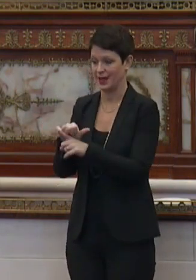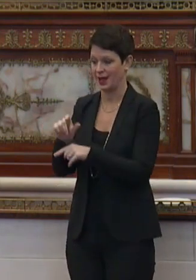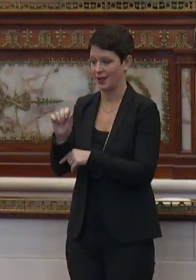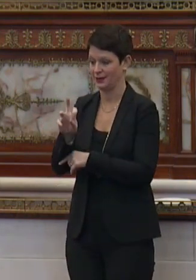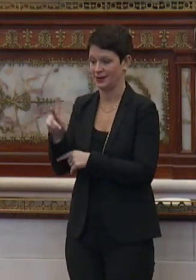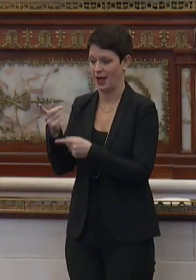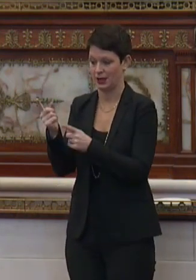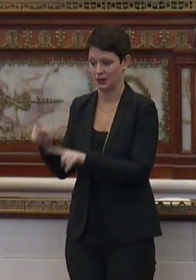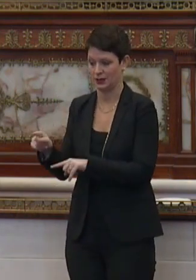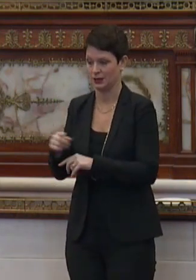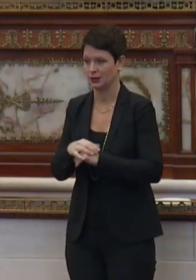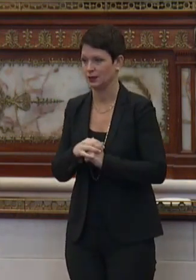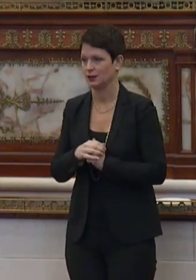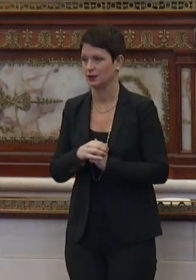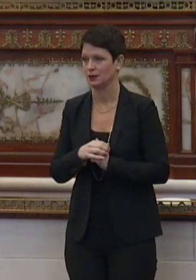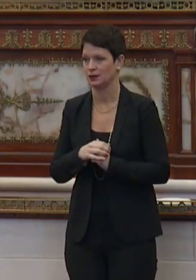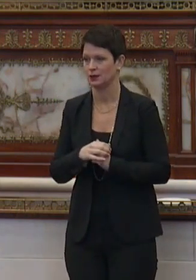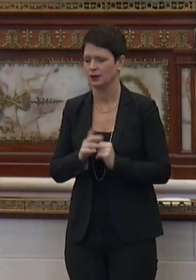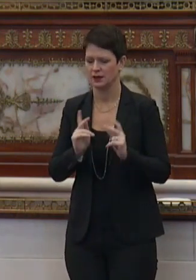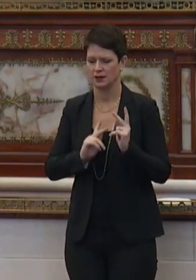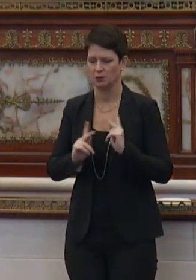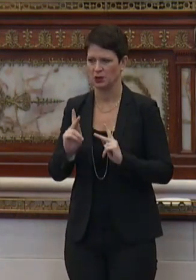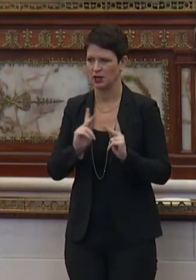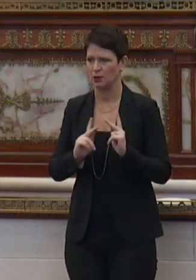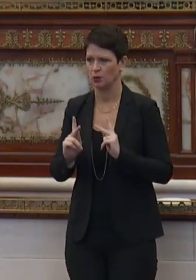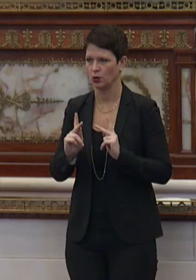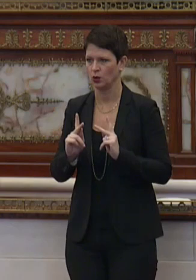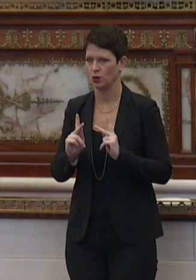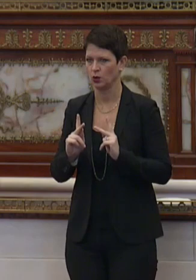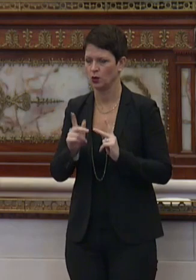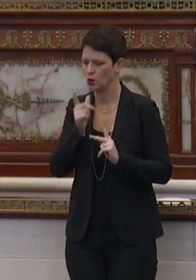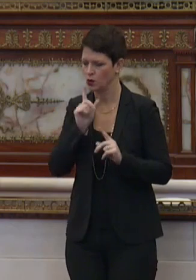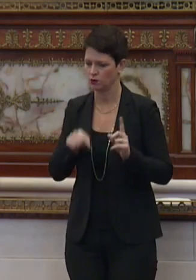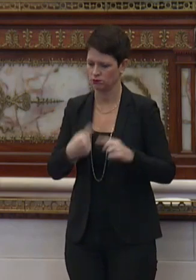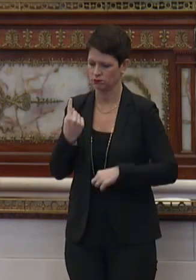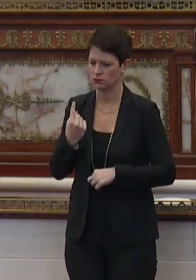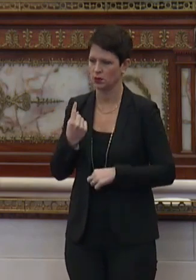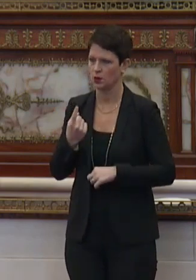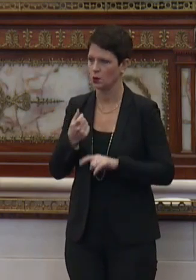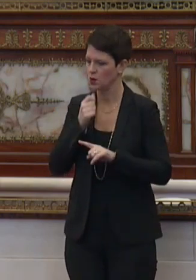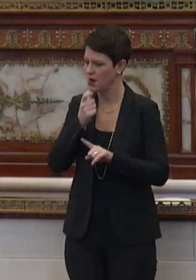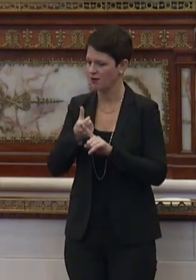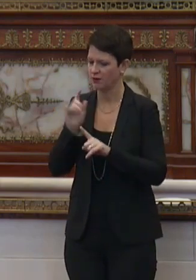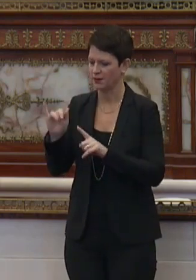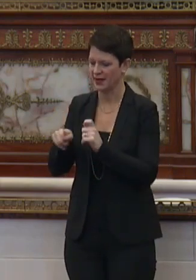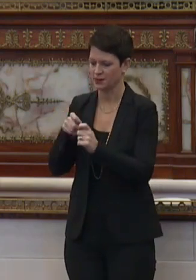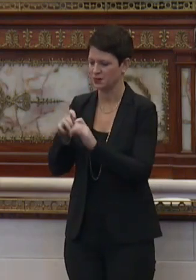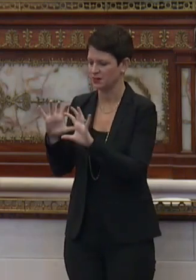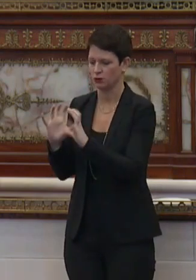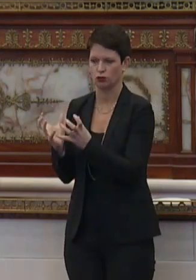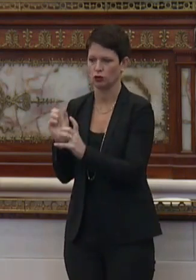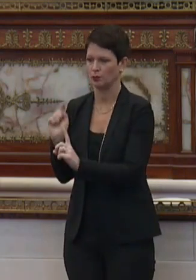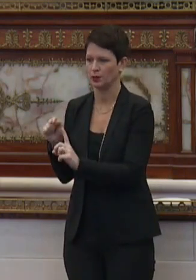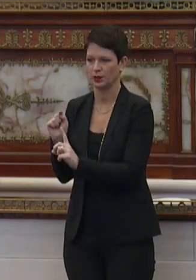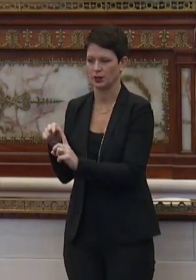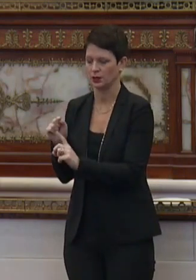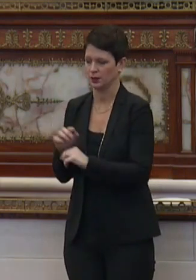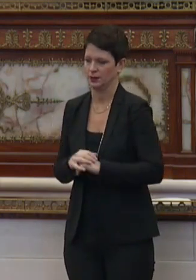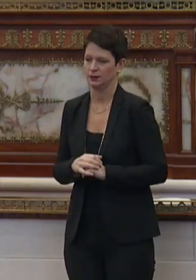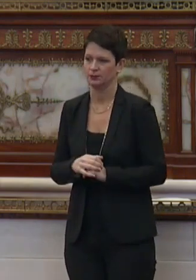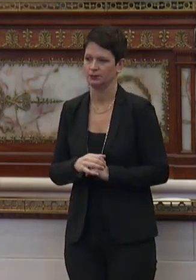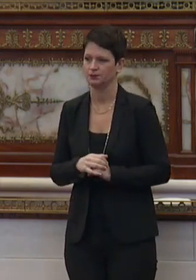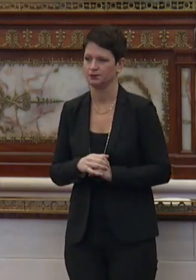the people that took the greatest offense weren't from the particular ethnic group involved.